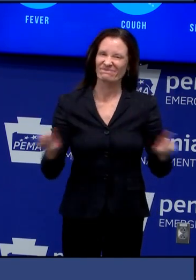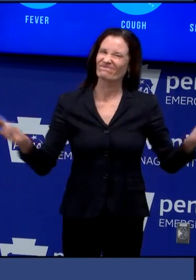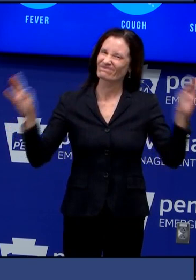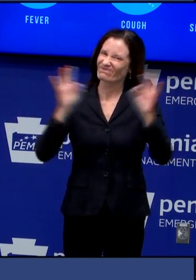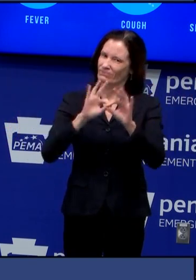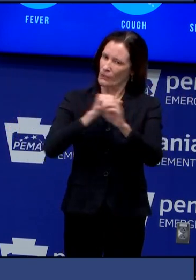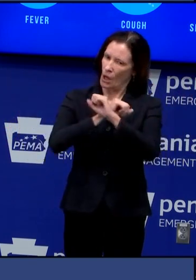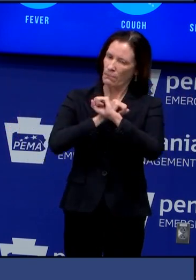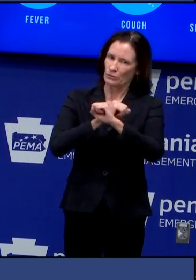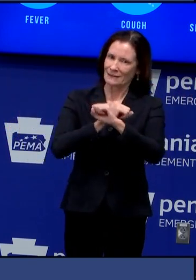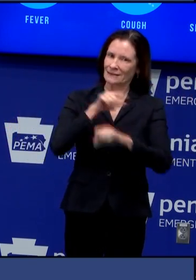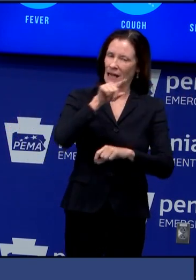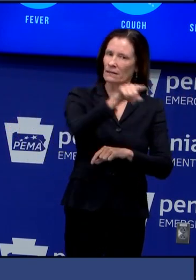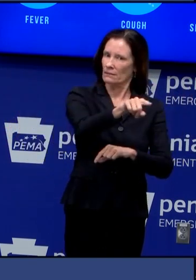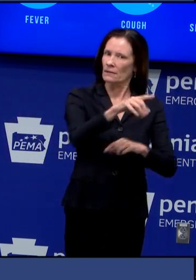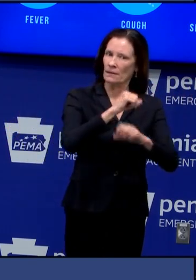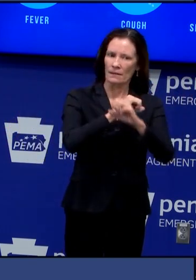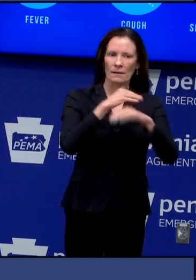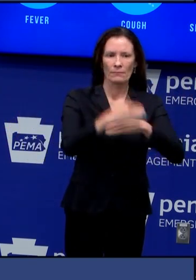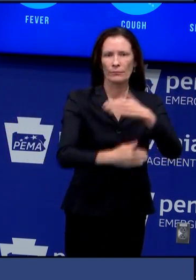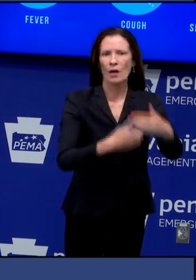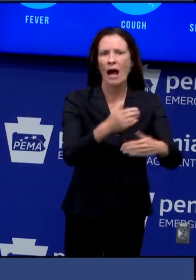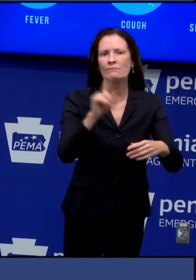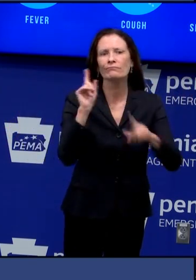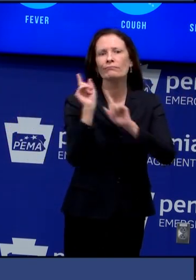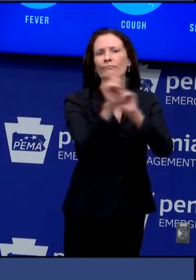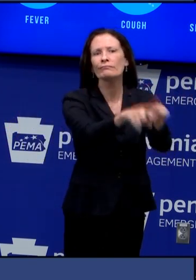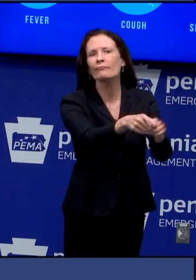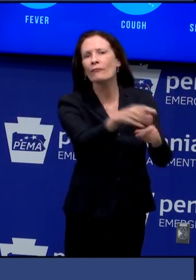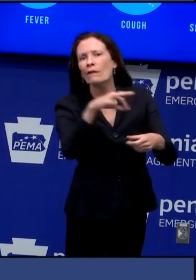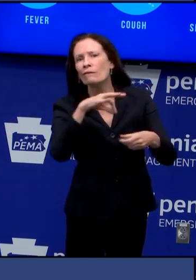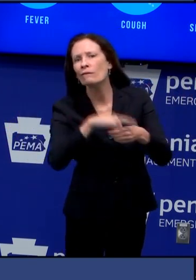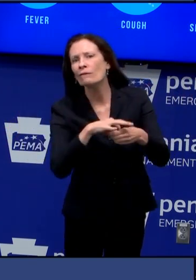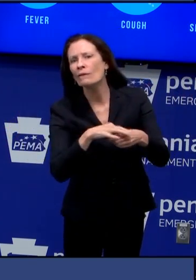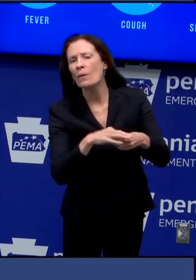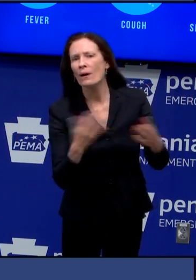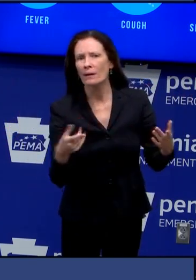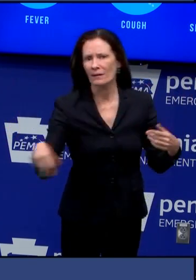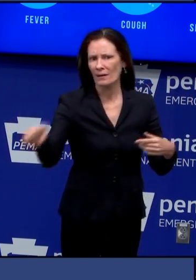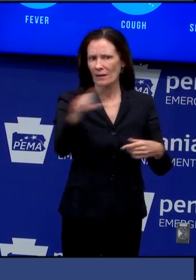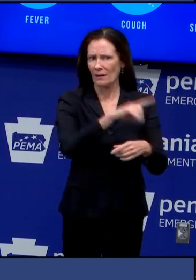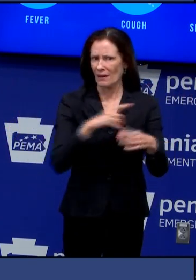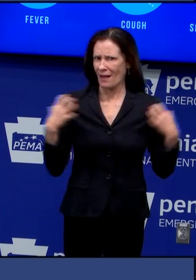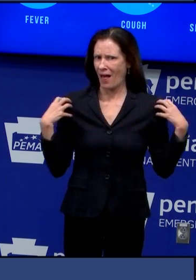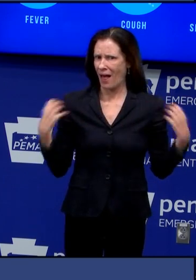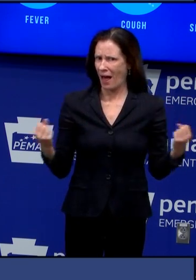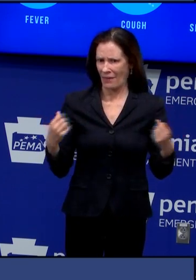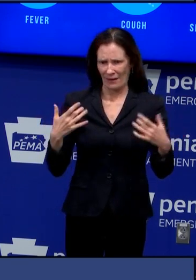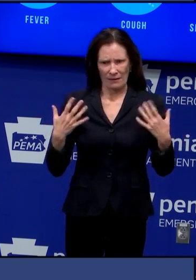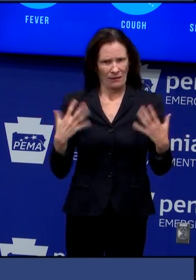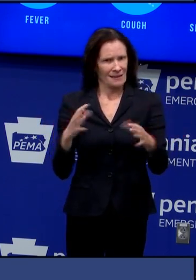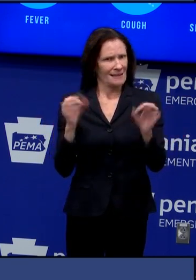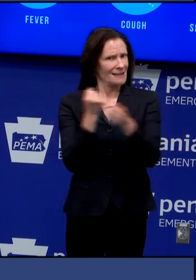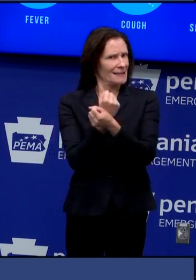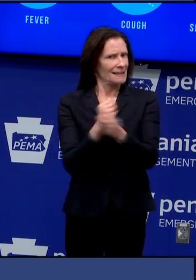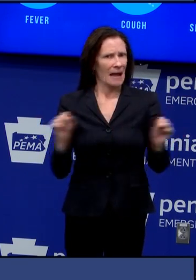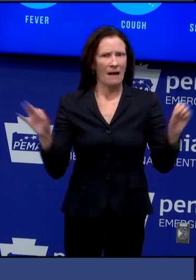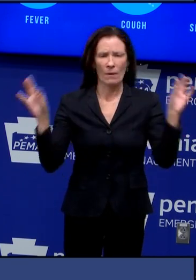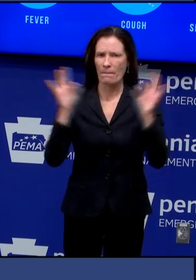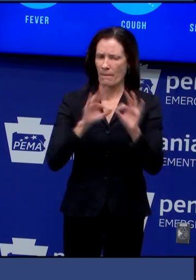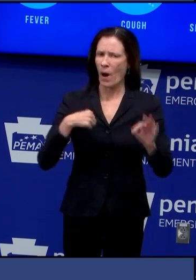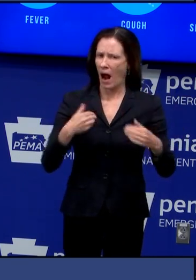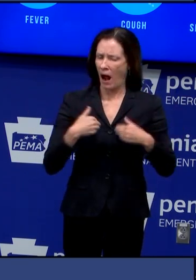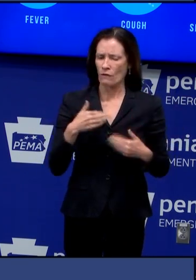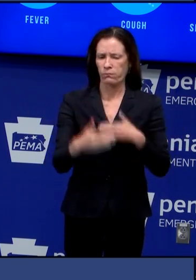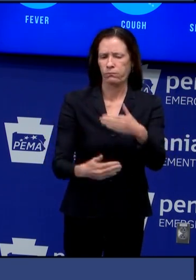process while also ensuring the highest standards of public health so first as the Governor described at length we have